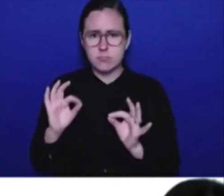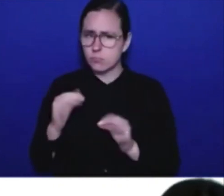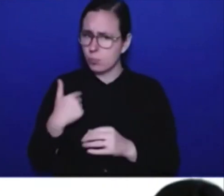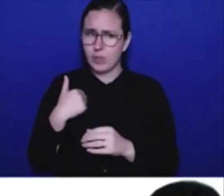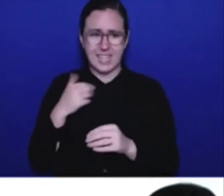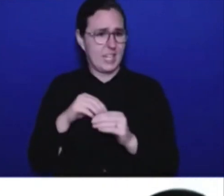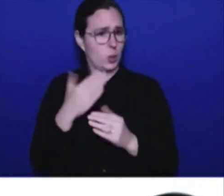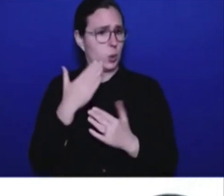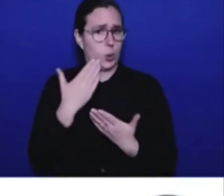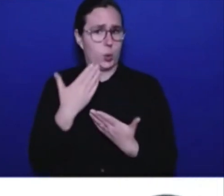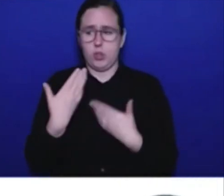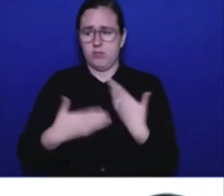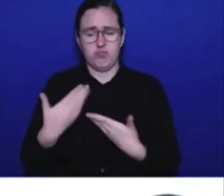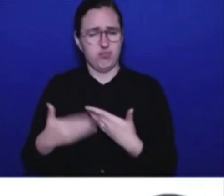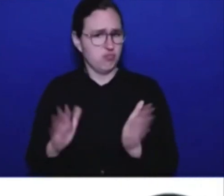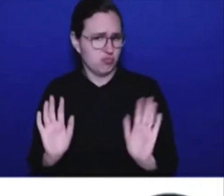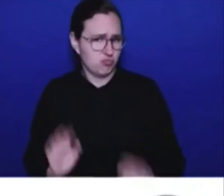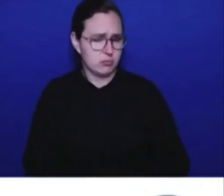Amy, do you have a follow-up?